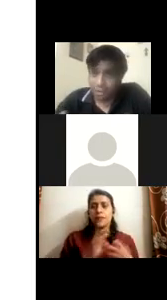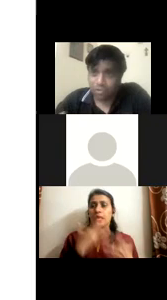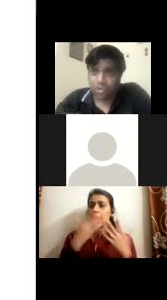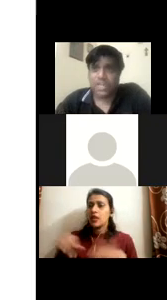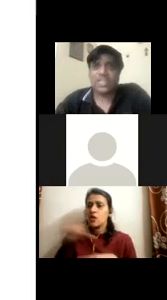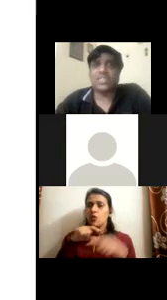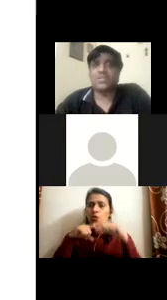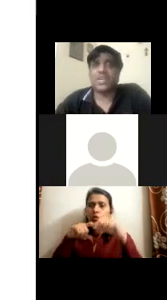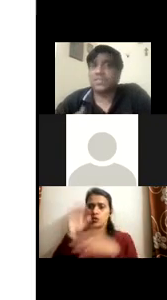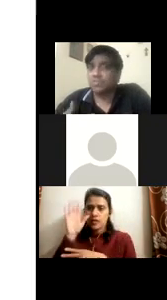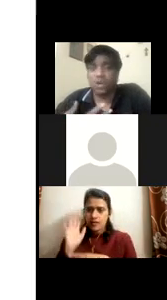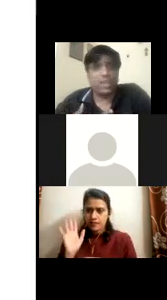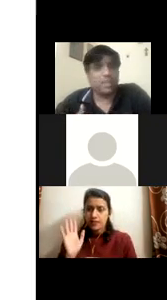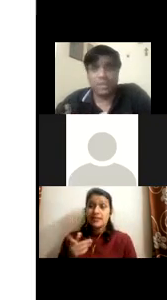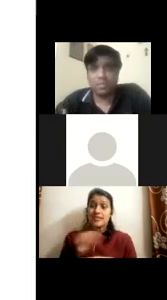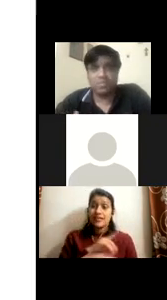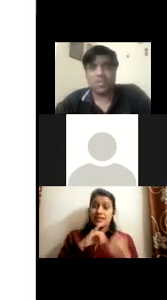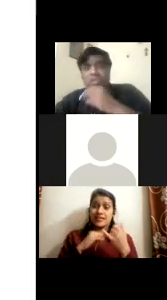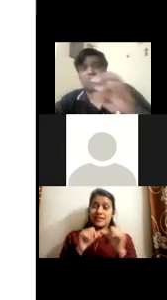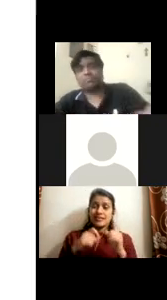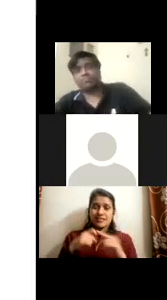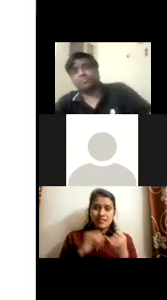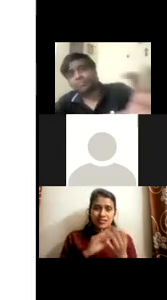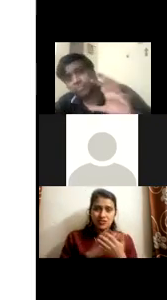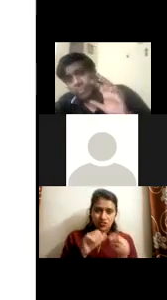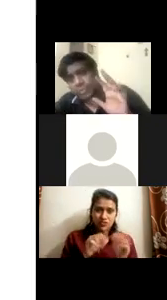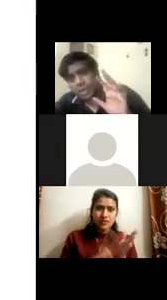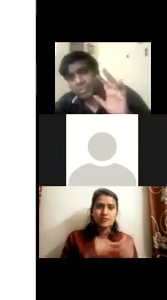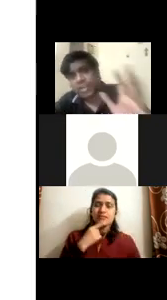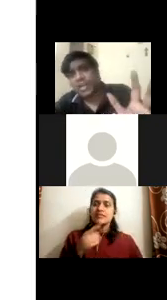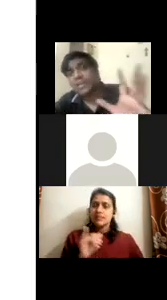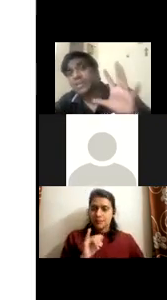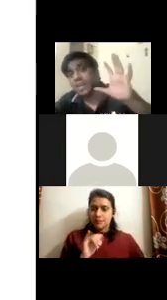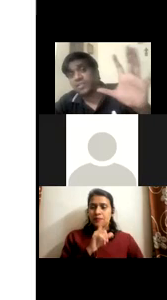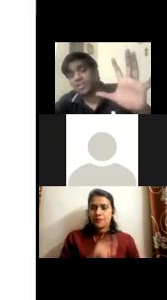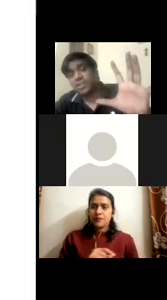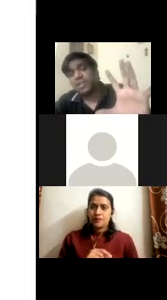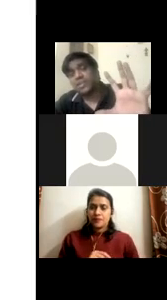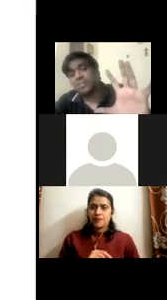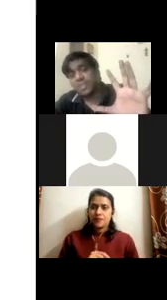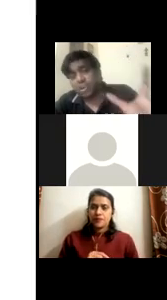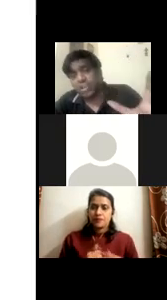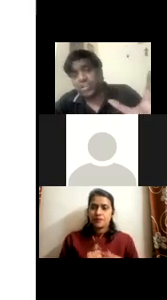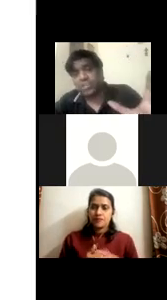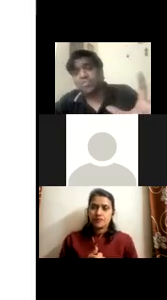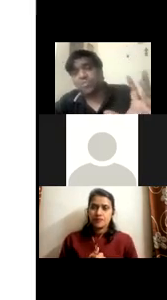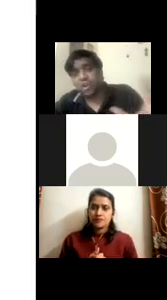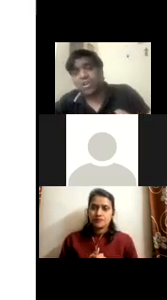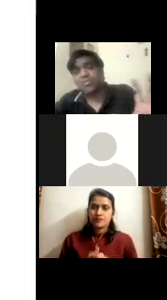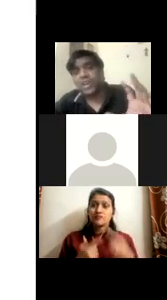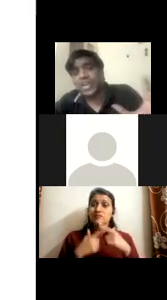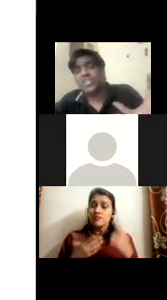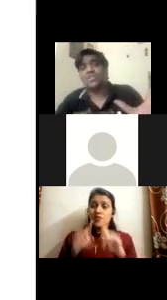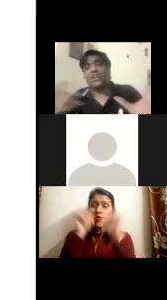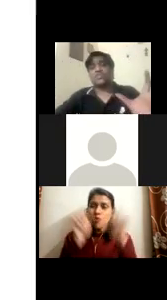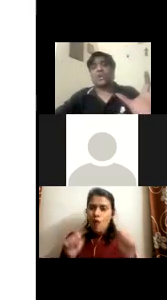of course, like Saksim said, this model can be now the train and hire is a lot, the methodology, the model